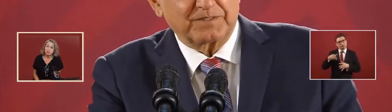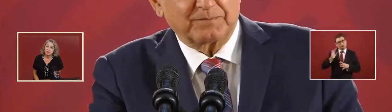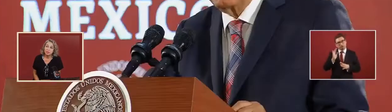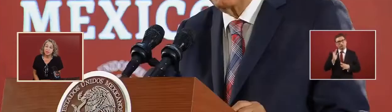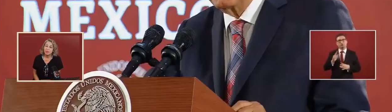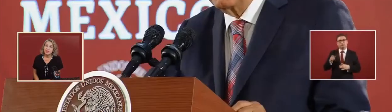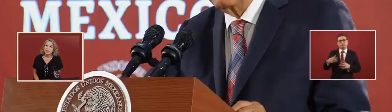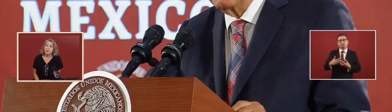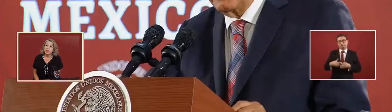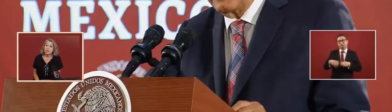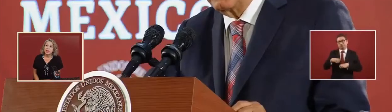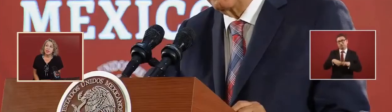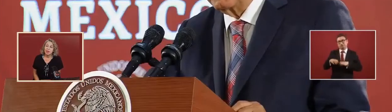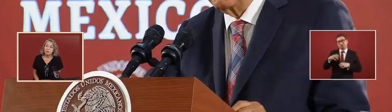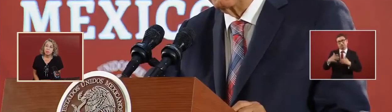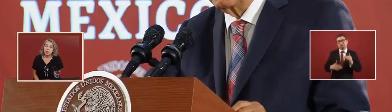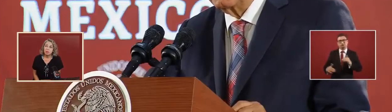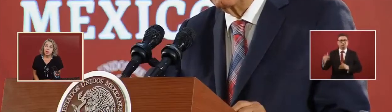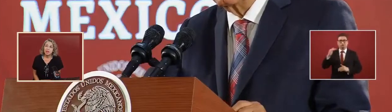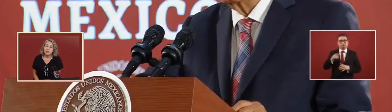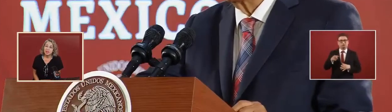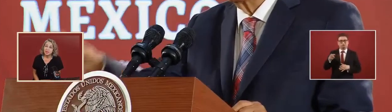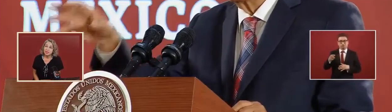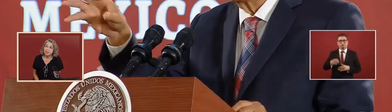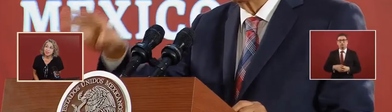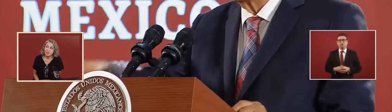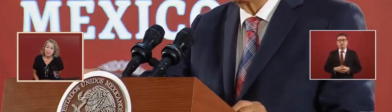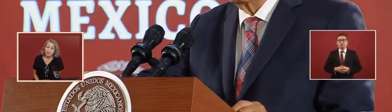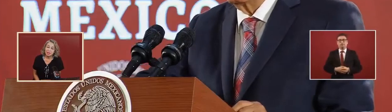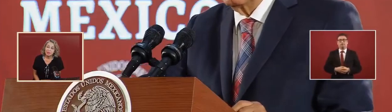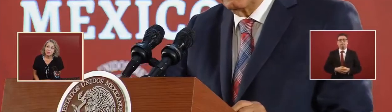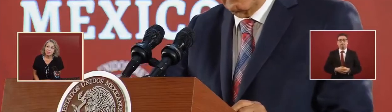preponderant company